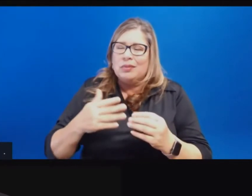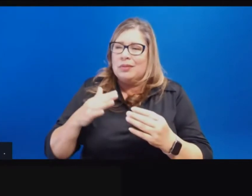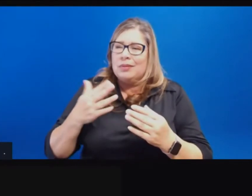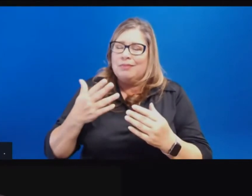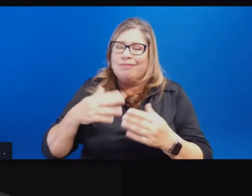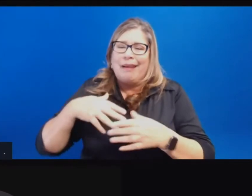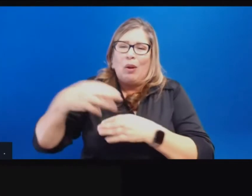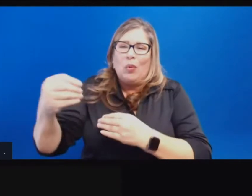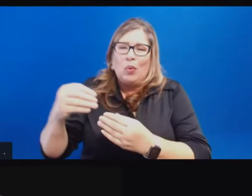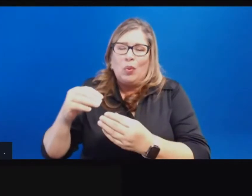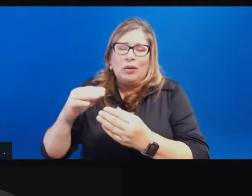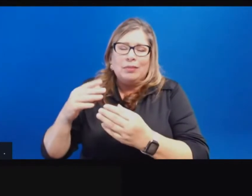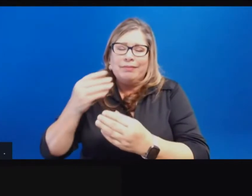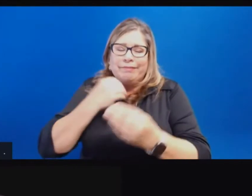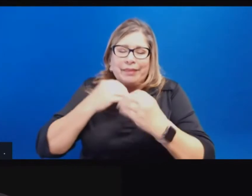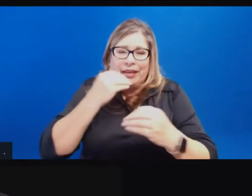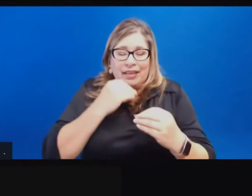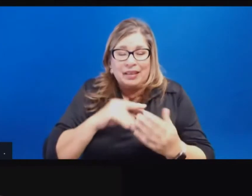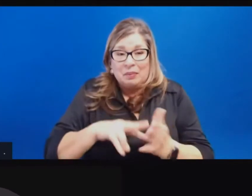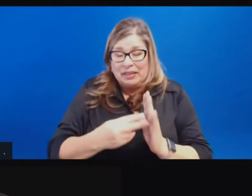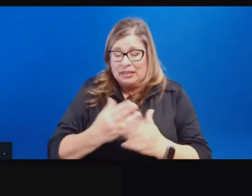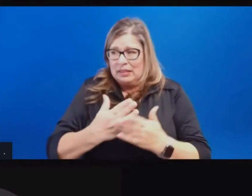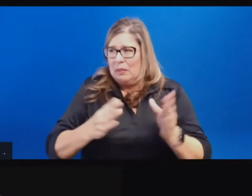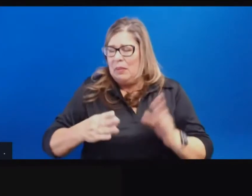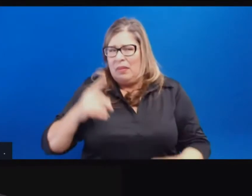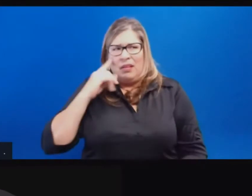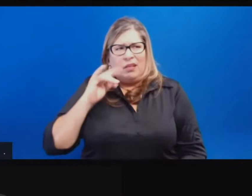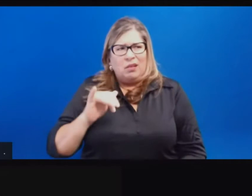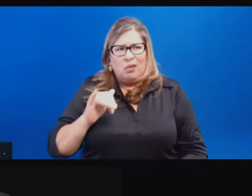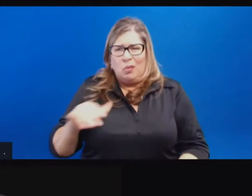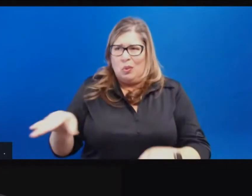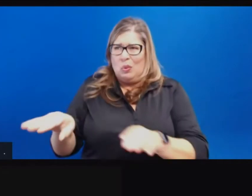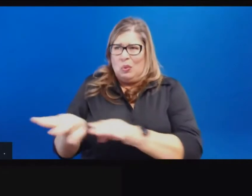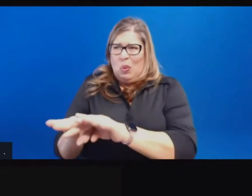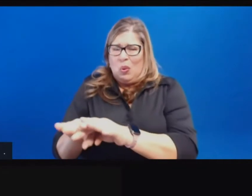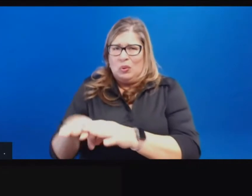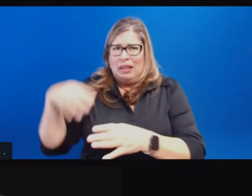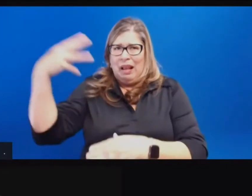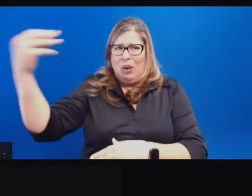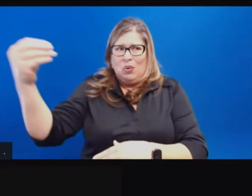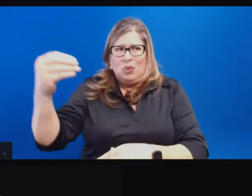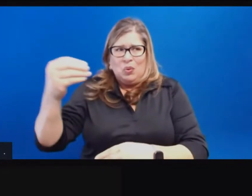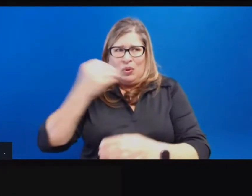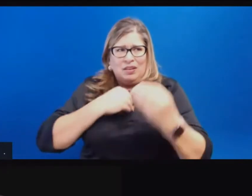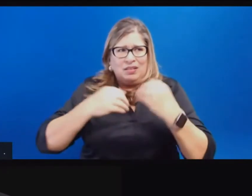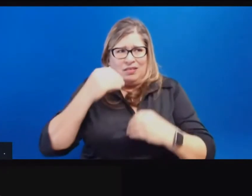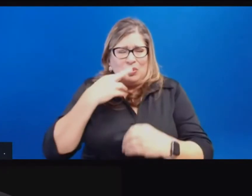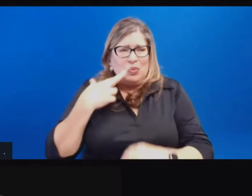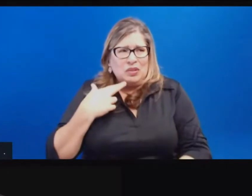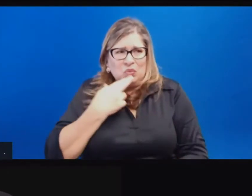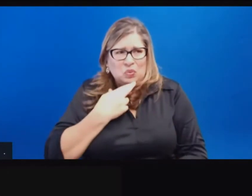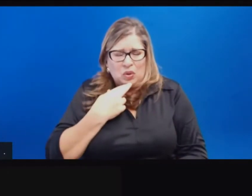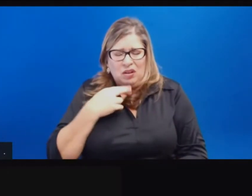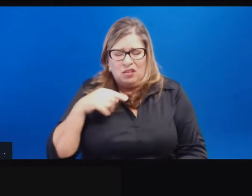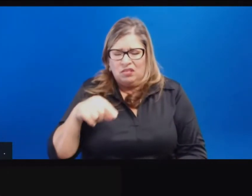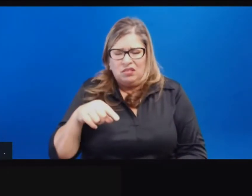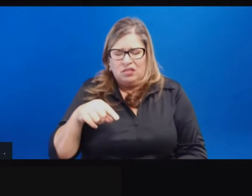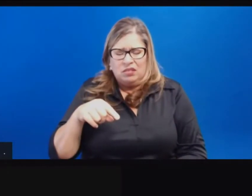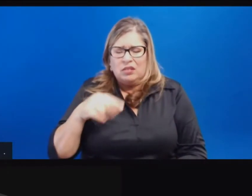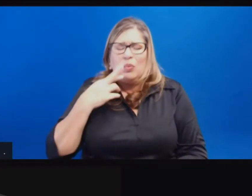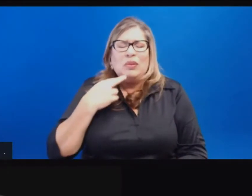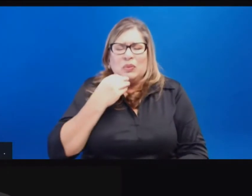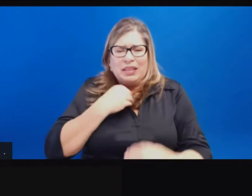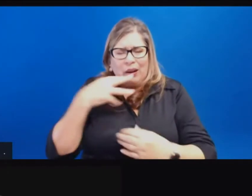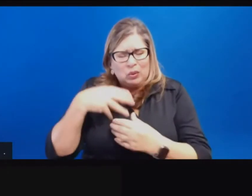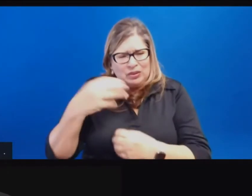officials have interpreted that to mean that the closures of outdoor dining were not based on science is safe and may be backfired because people